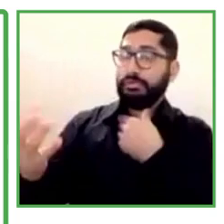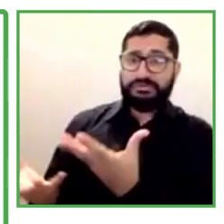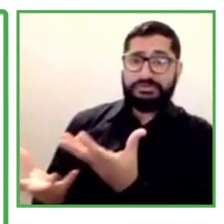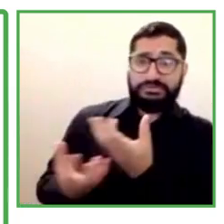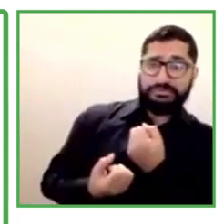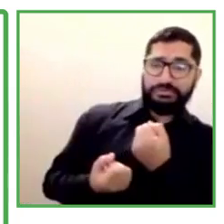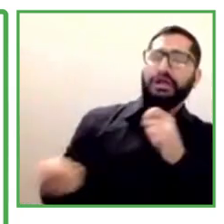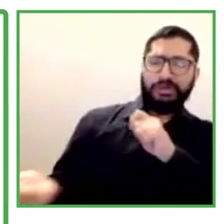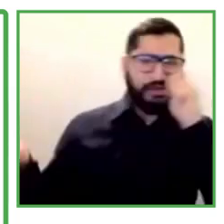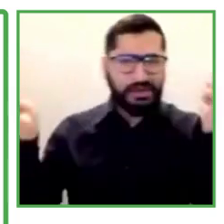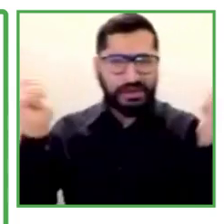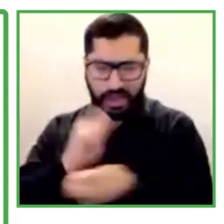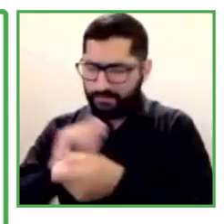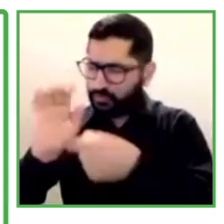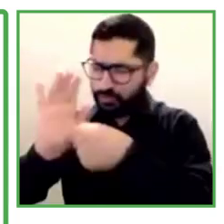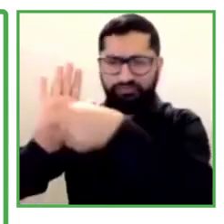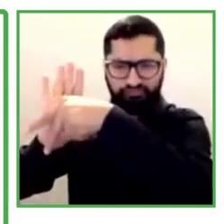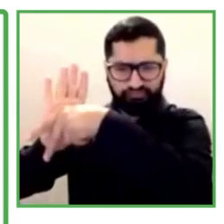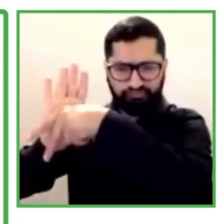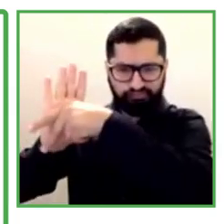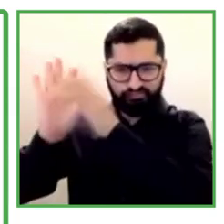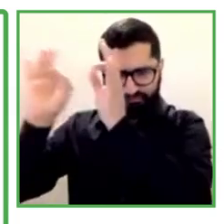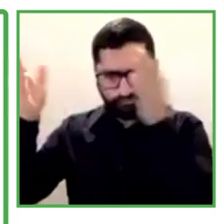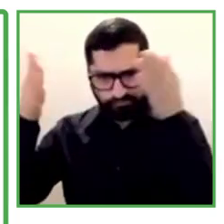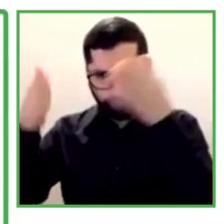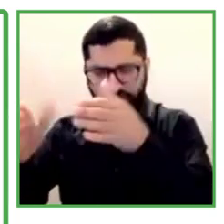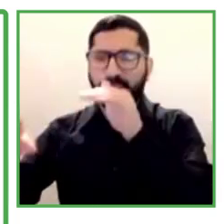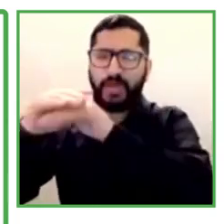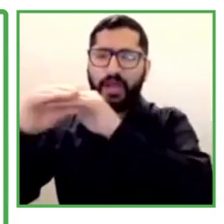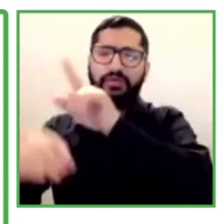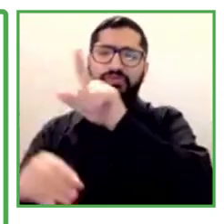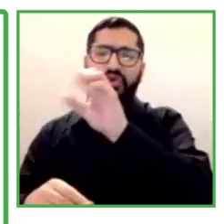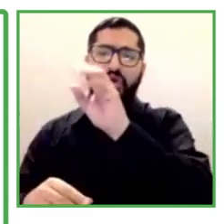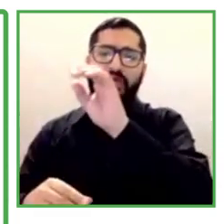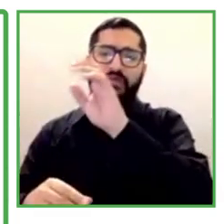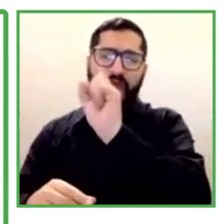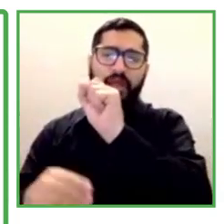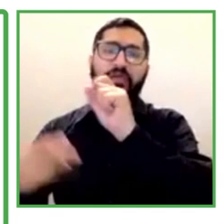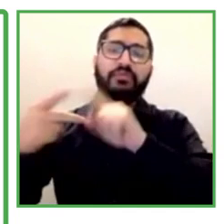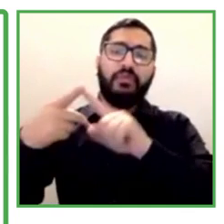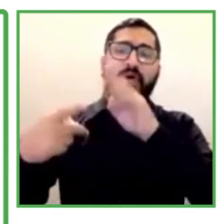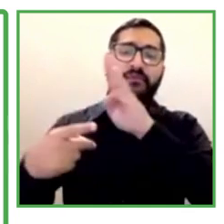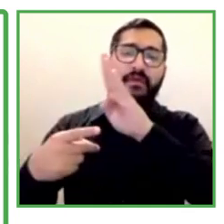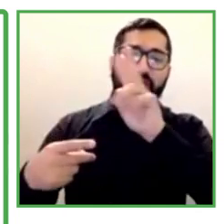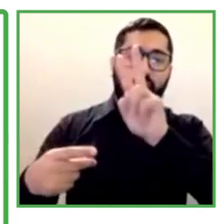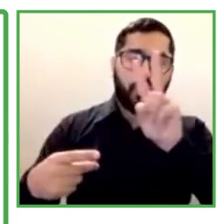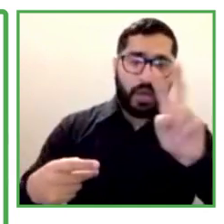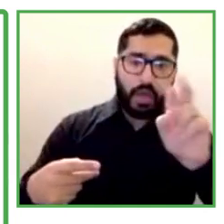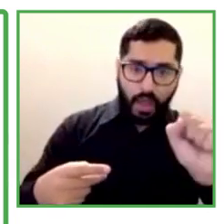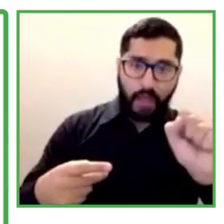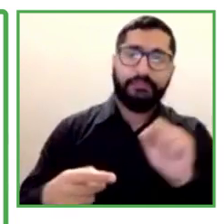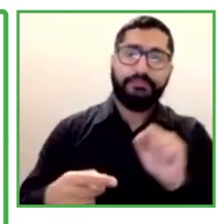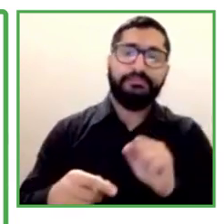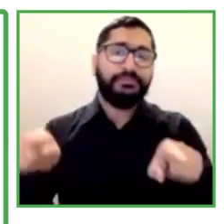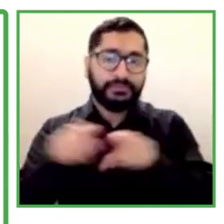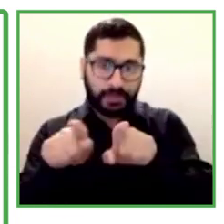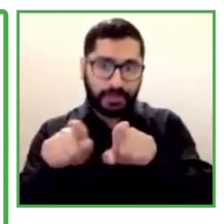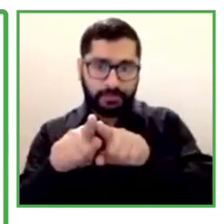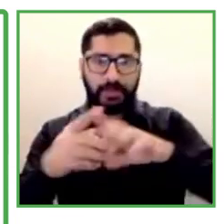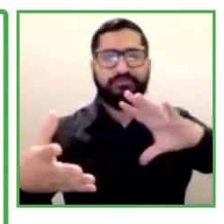changes, integration with BBVA bank, for example. And also, the social movement,